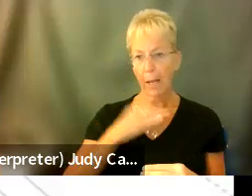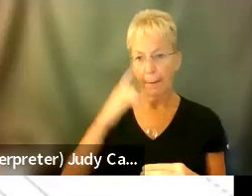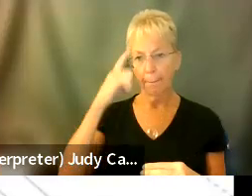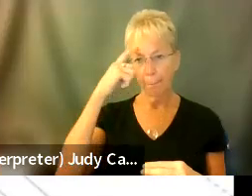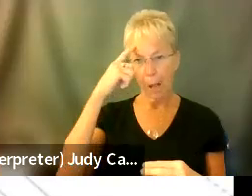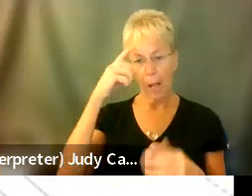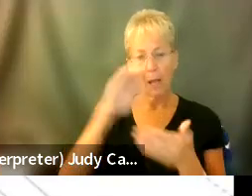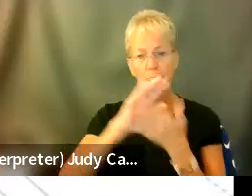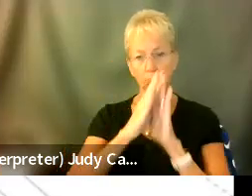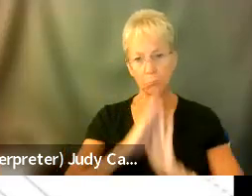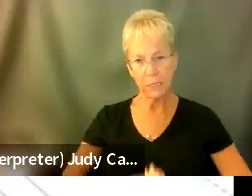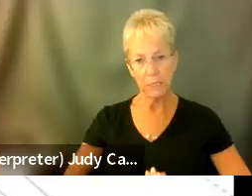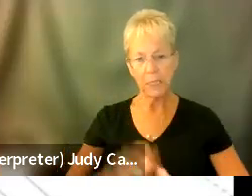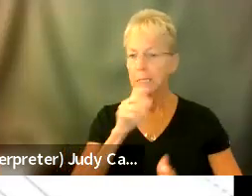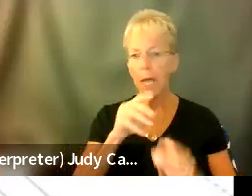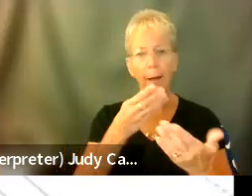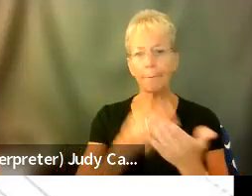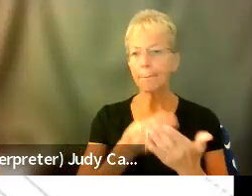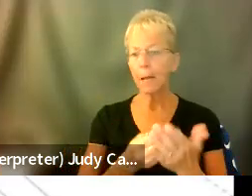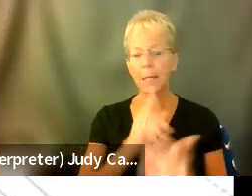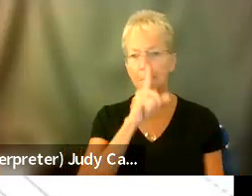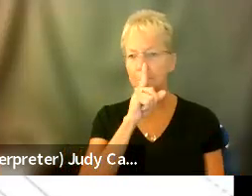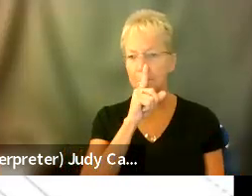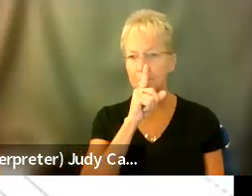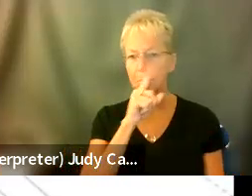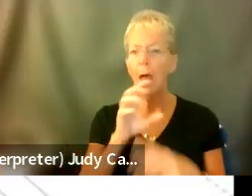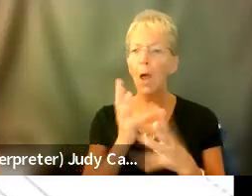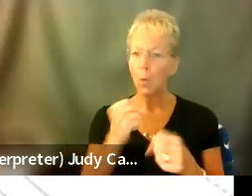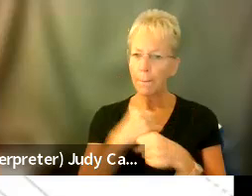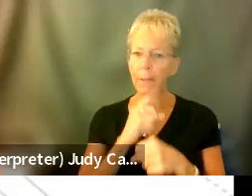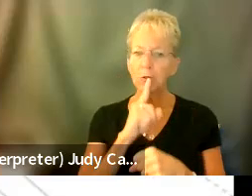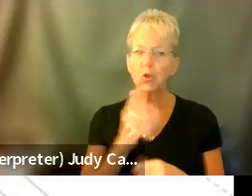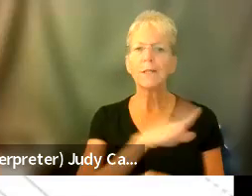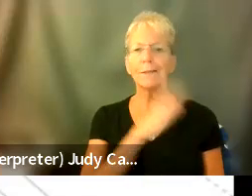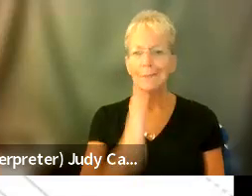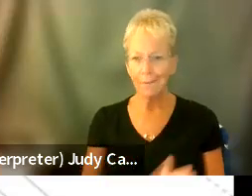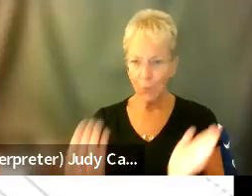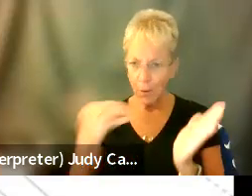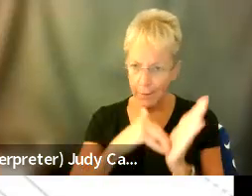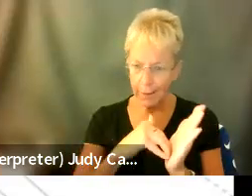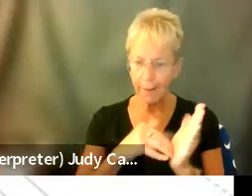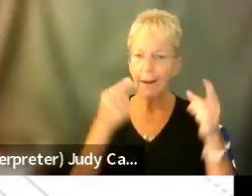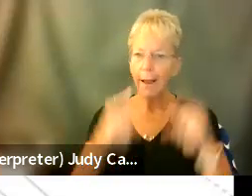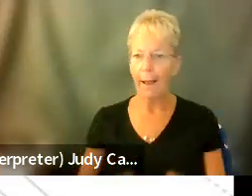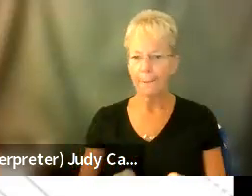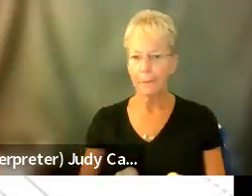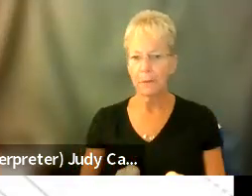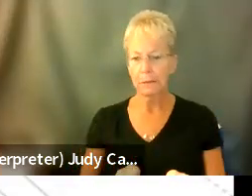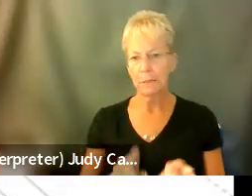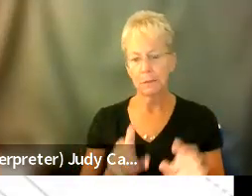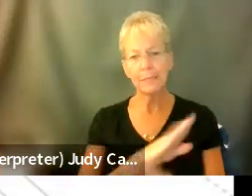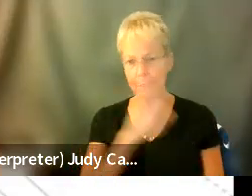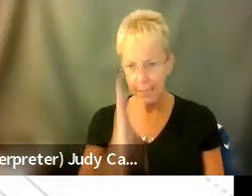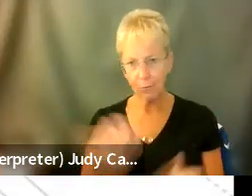I, it wasn't about money. I want to make sure this never ever happens to another person or their family again.